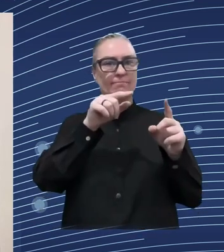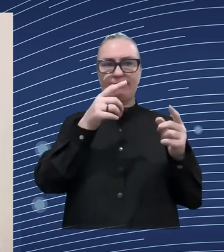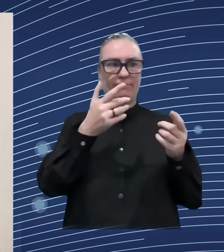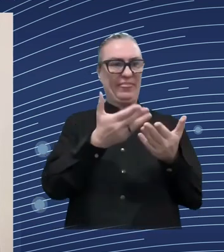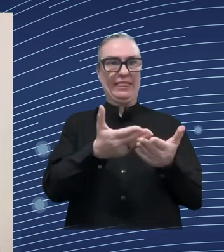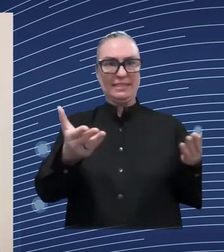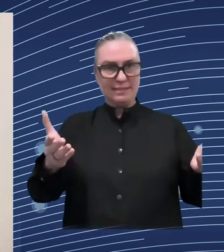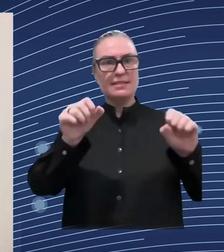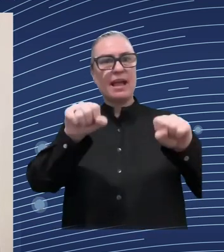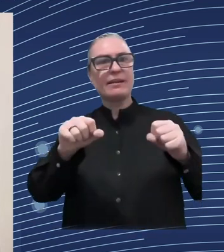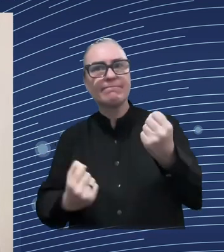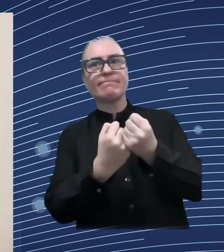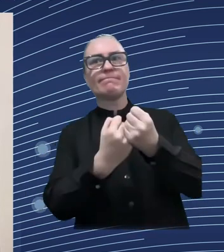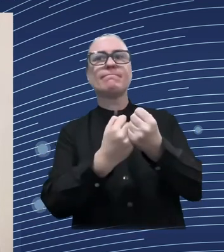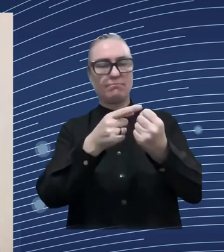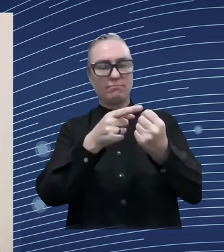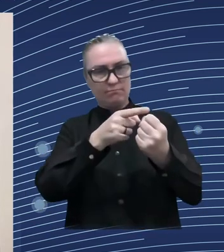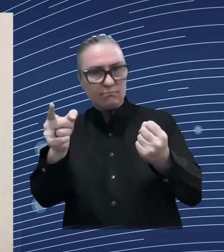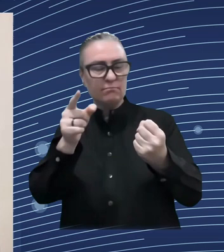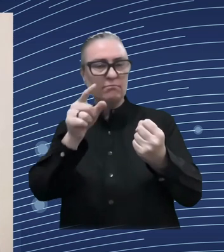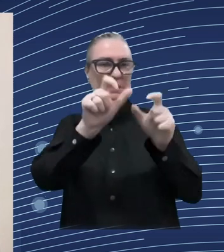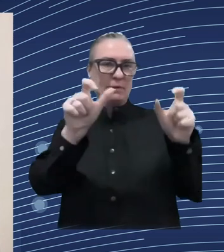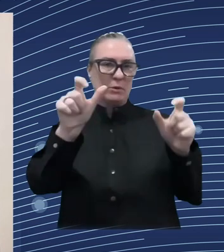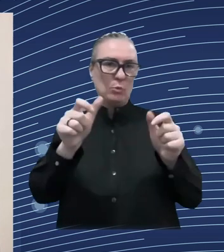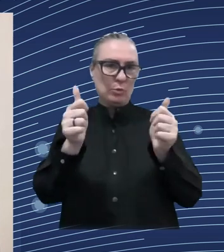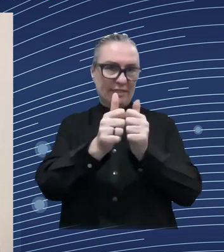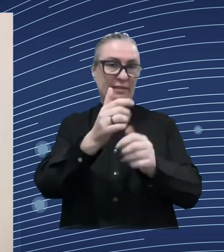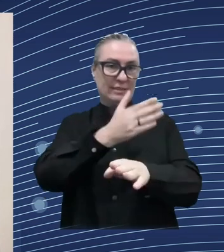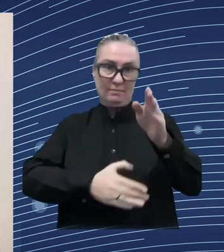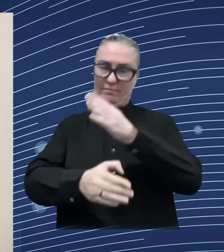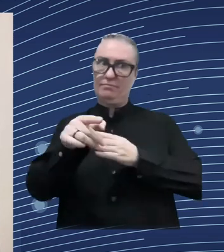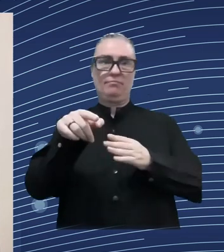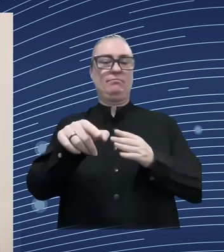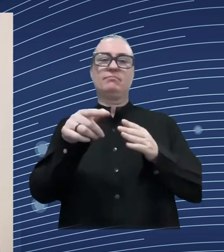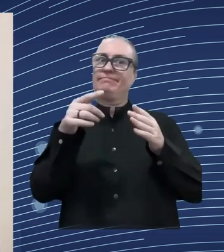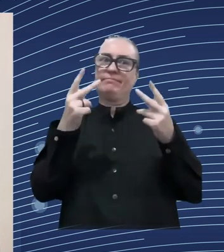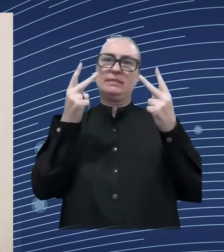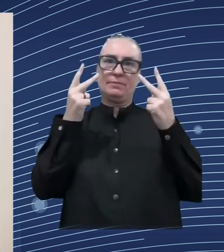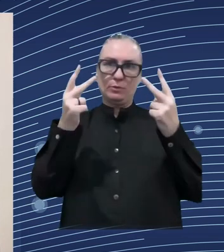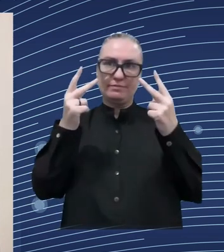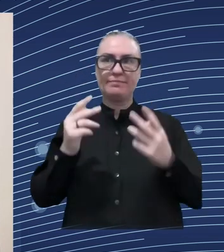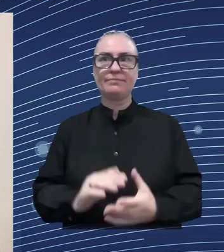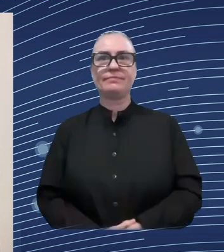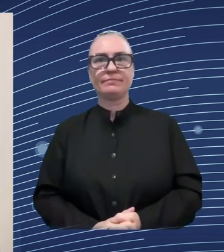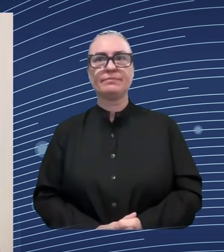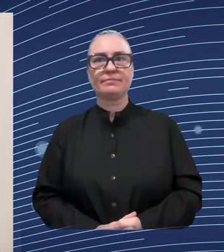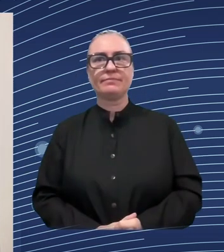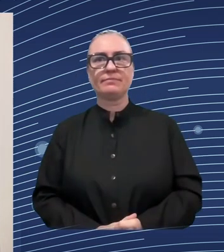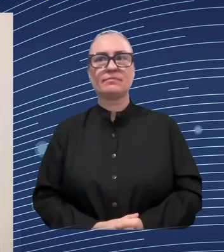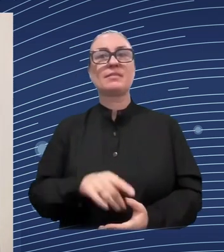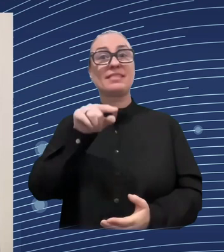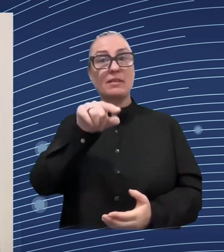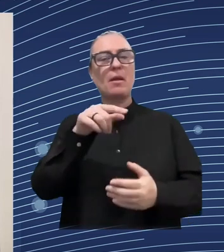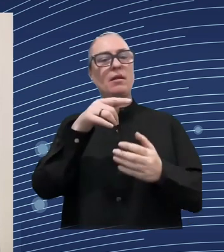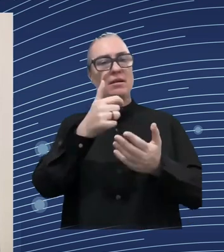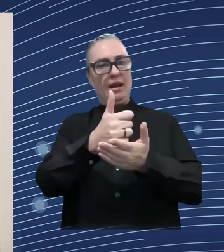with disabilities can actively participate in the labor market to this end we are also providing new social services to support